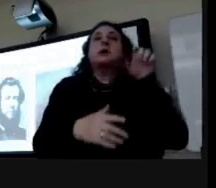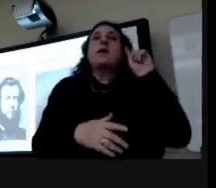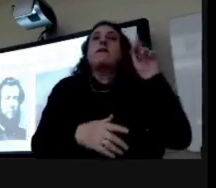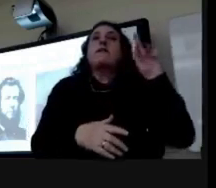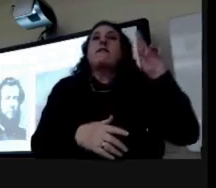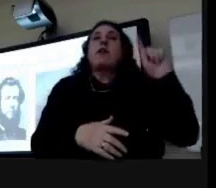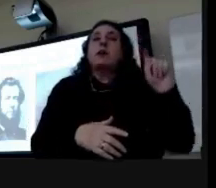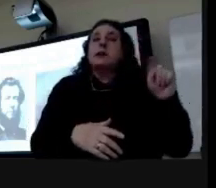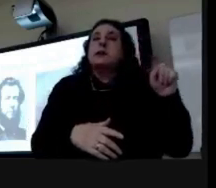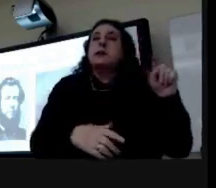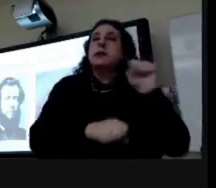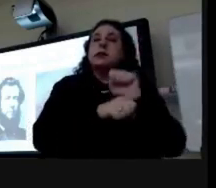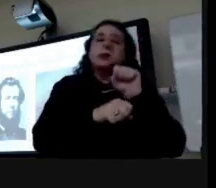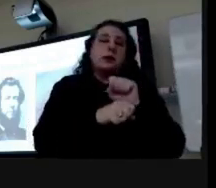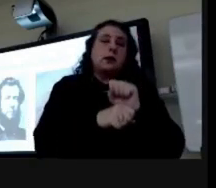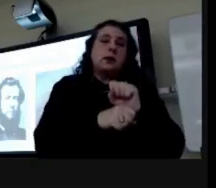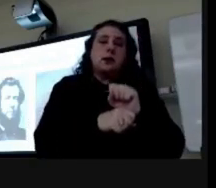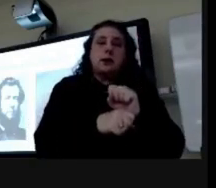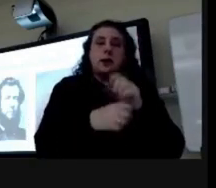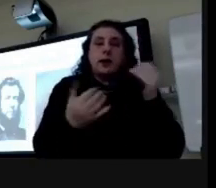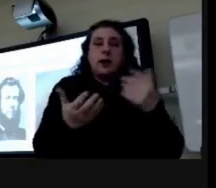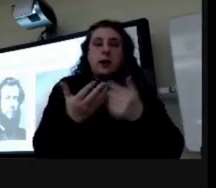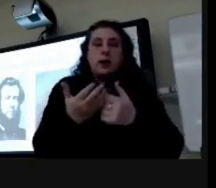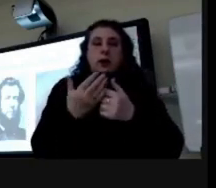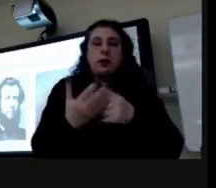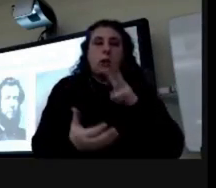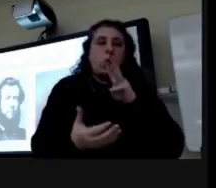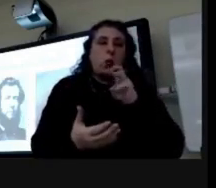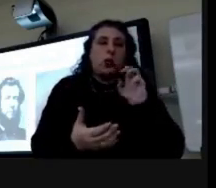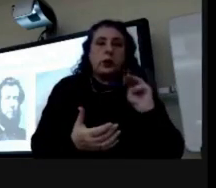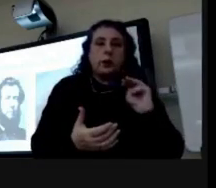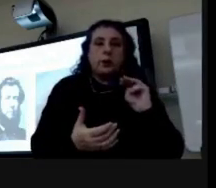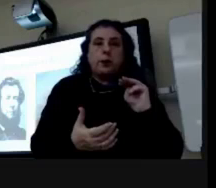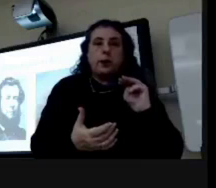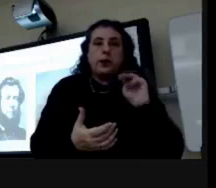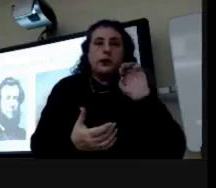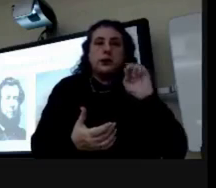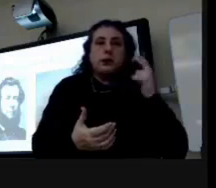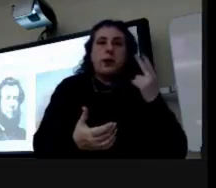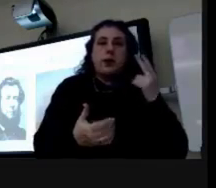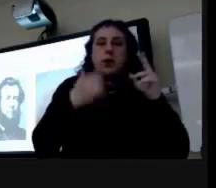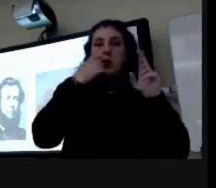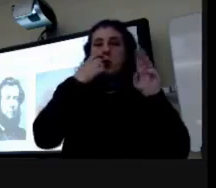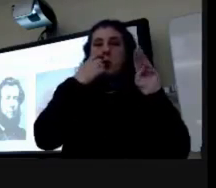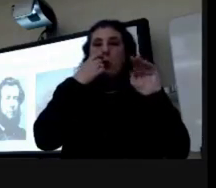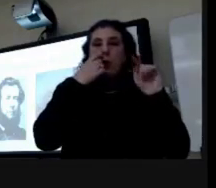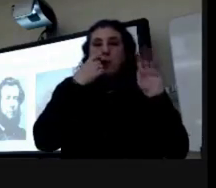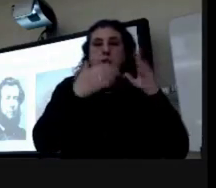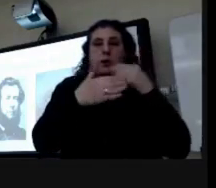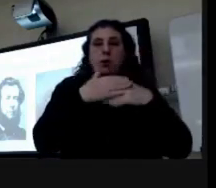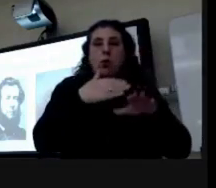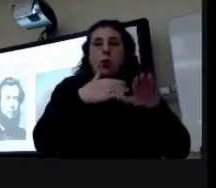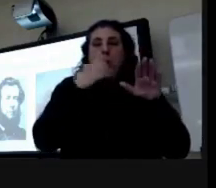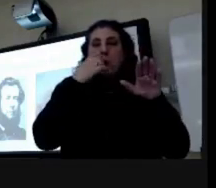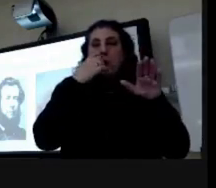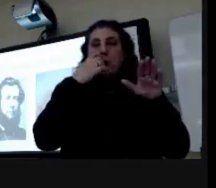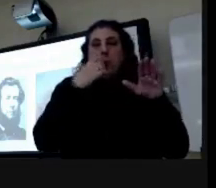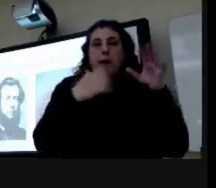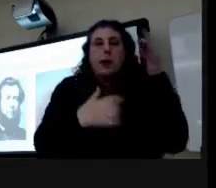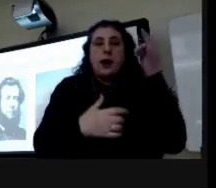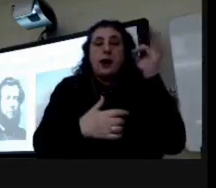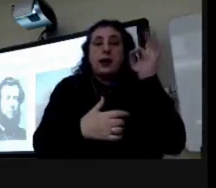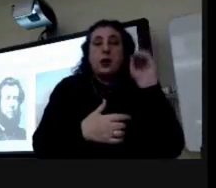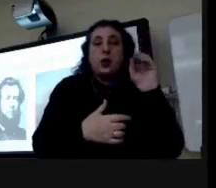brings us to william smith wallace and the golden mortar so william wallace was born on in